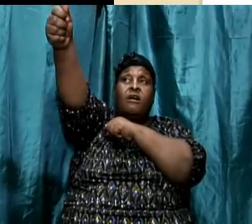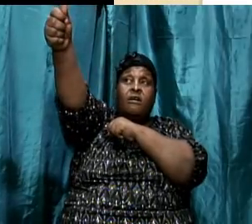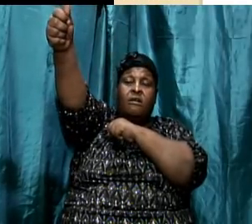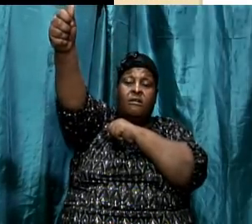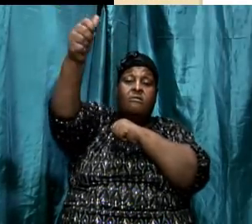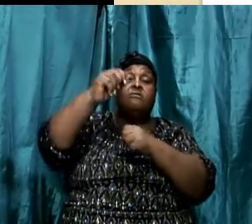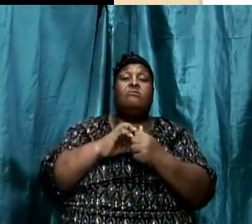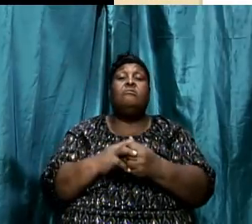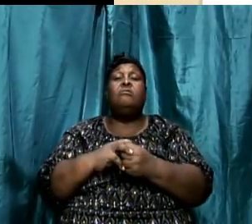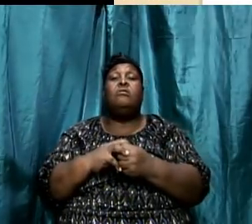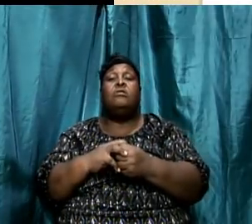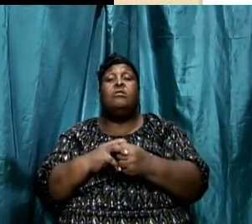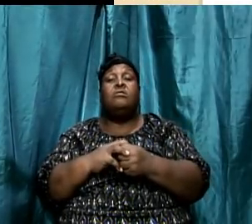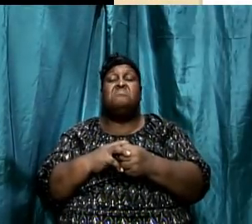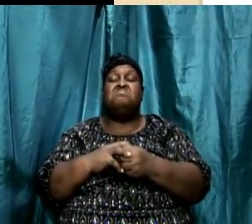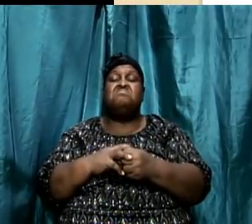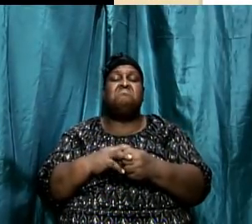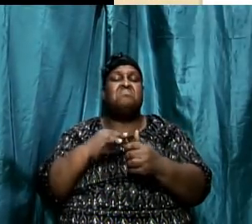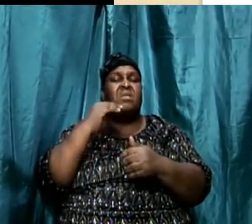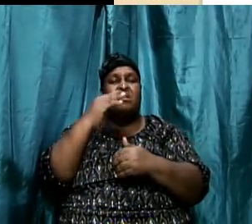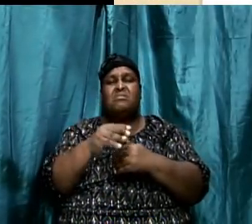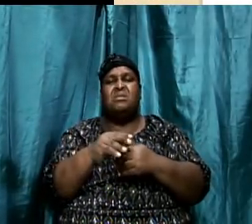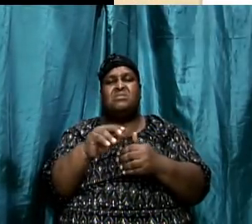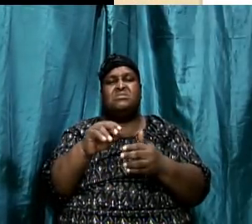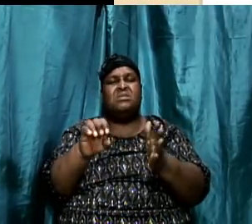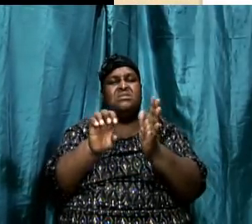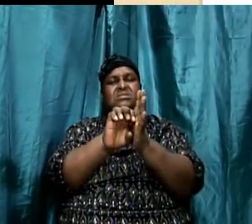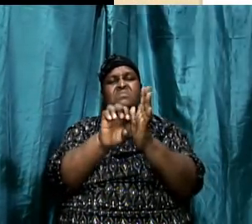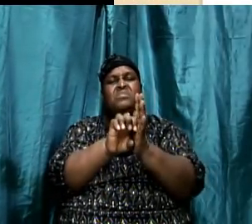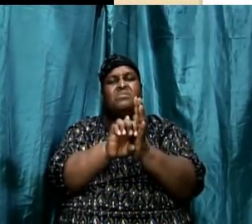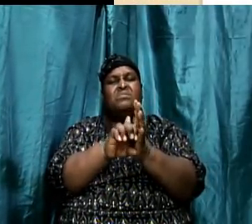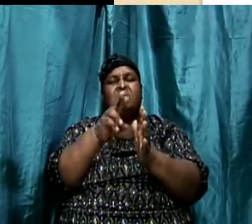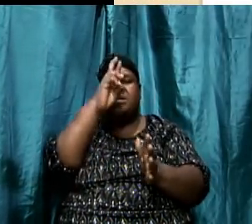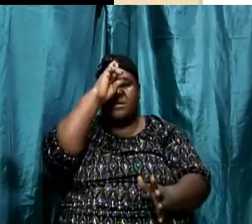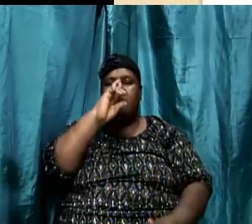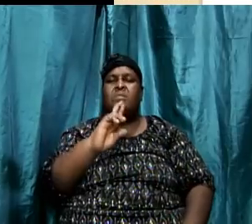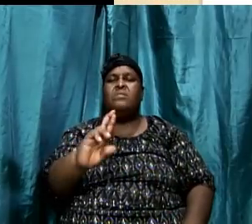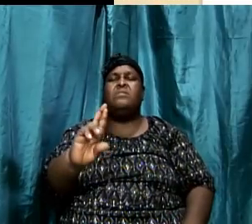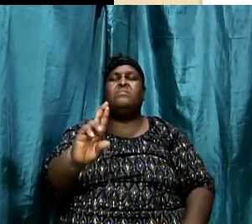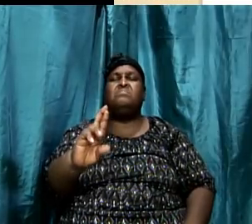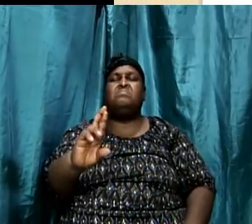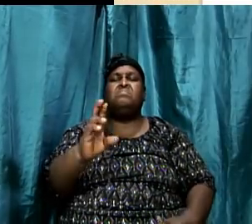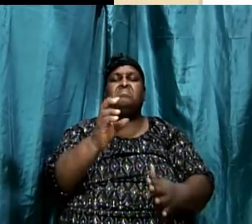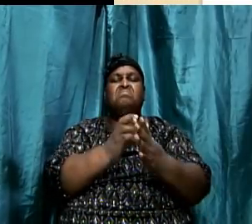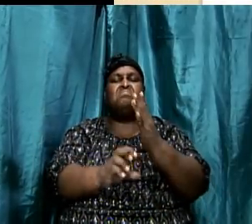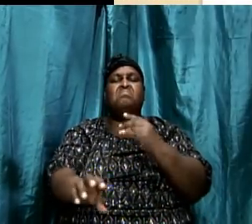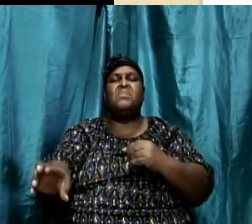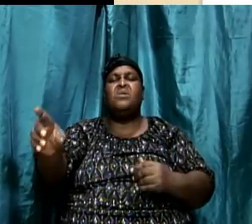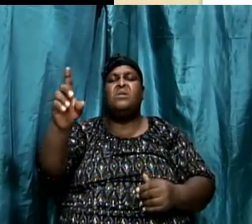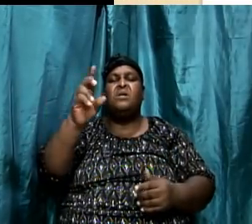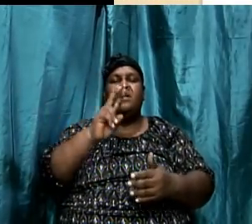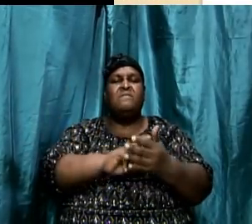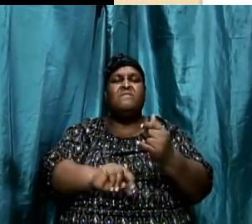in the book of Revelation, in Revelation chapter 1 and verse 19.